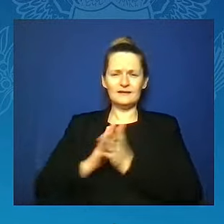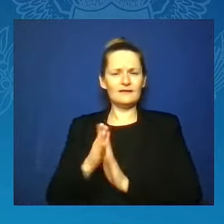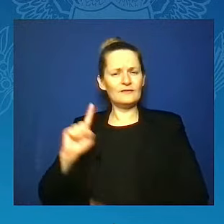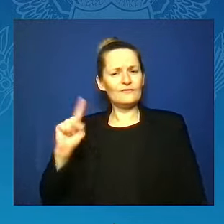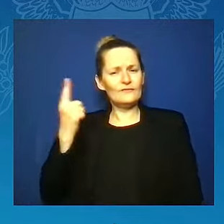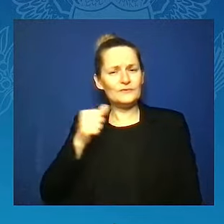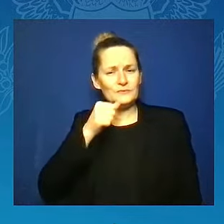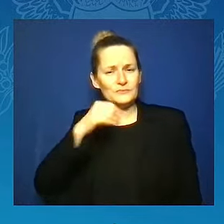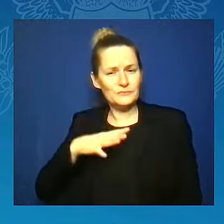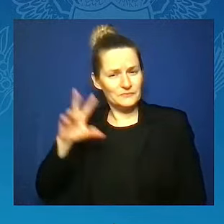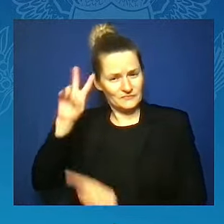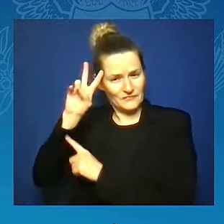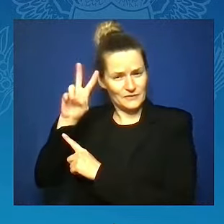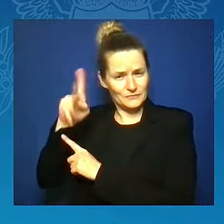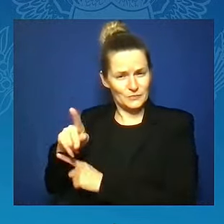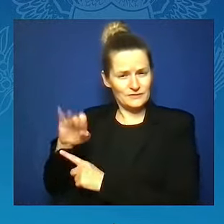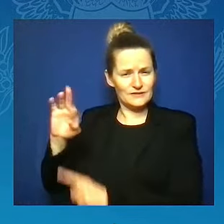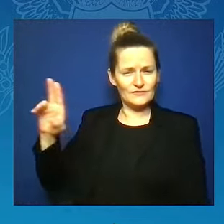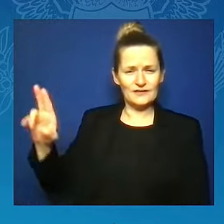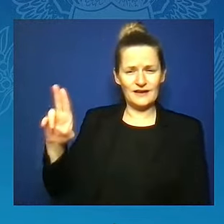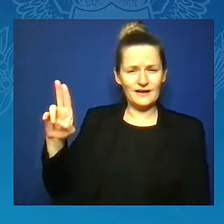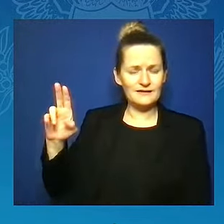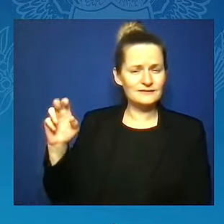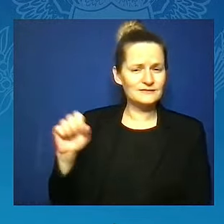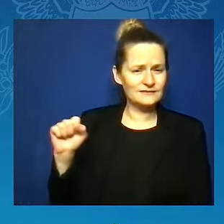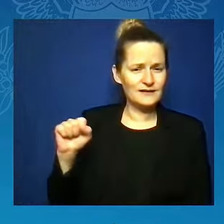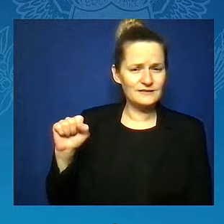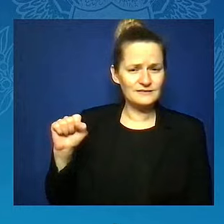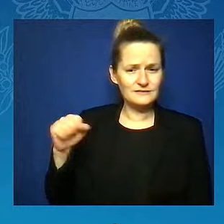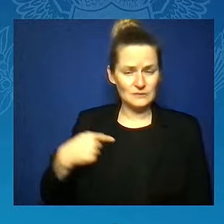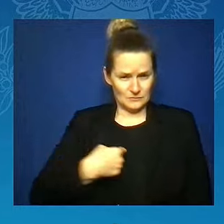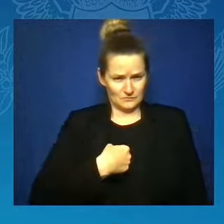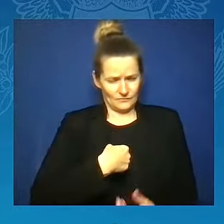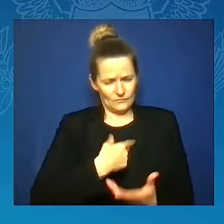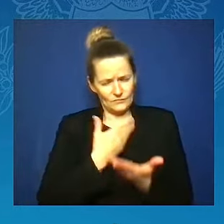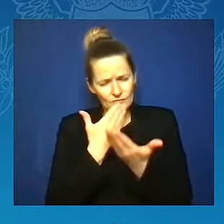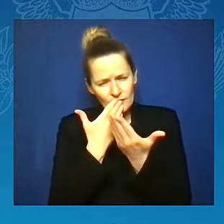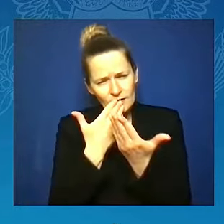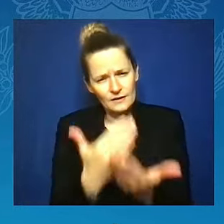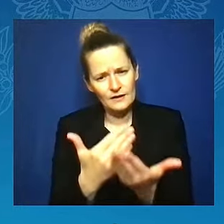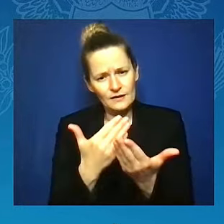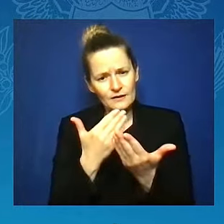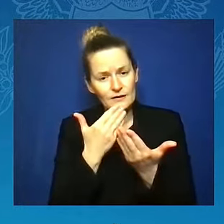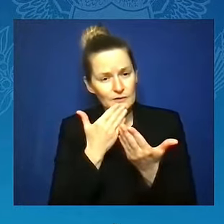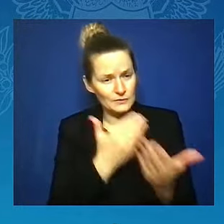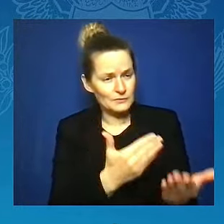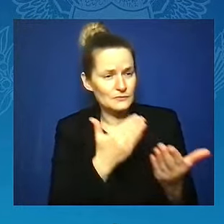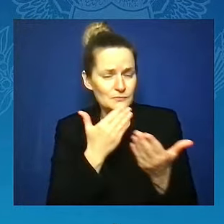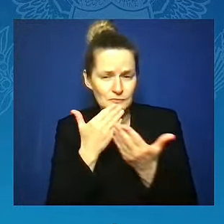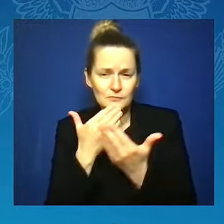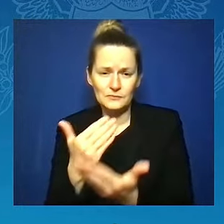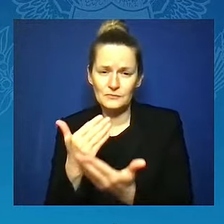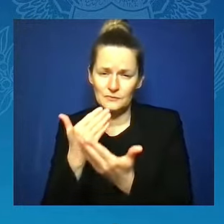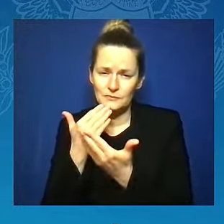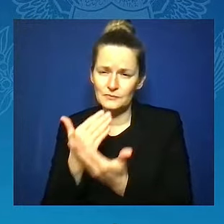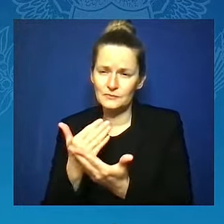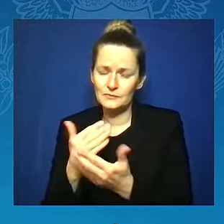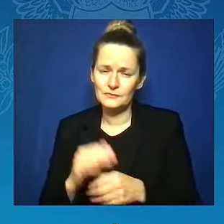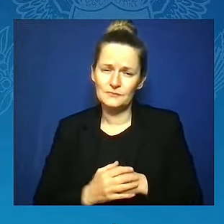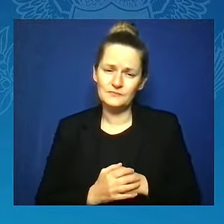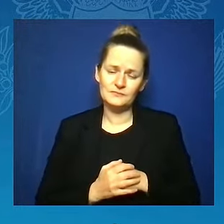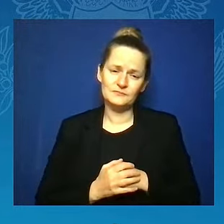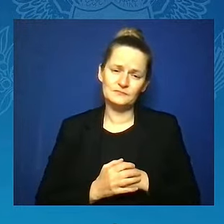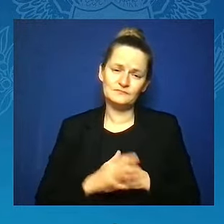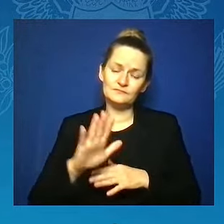And I thank you. And now, in this moment, our nation